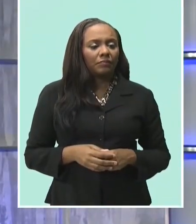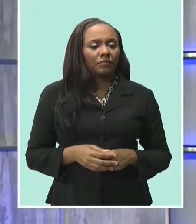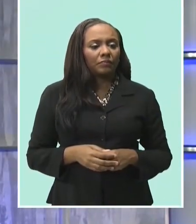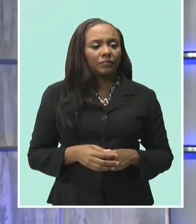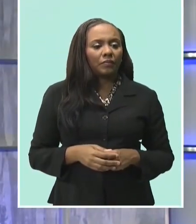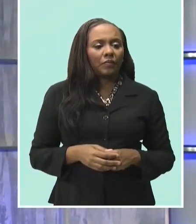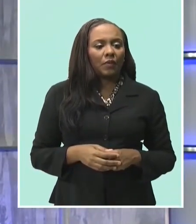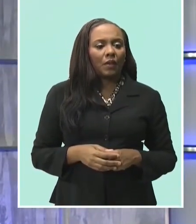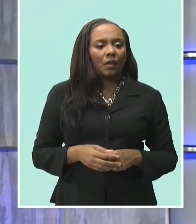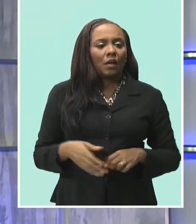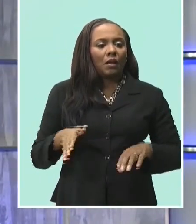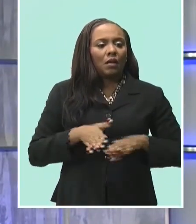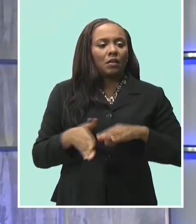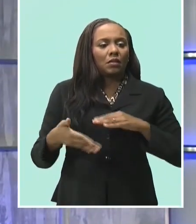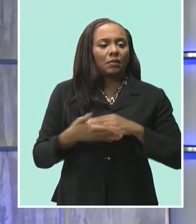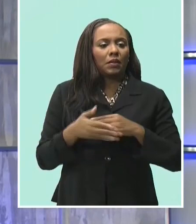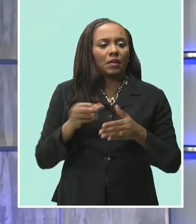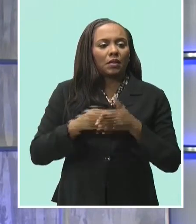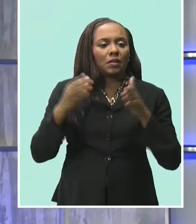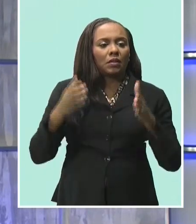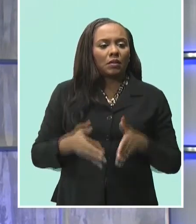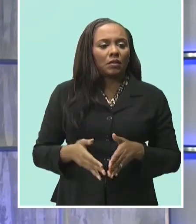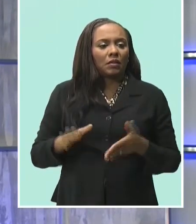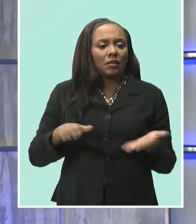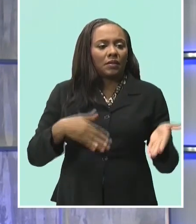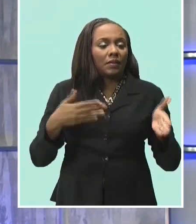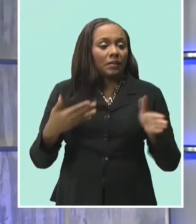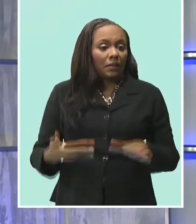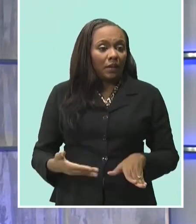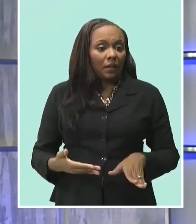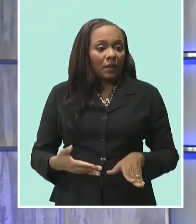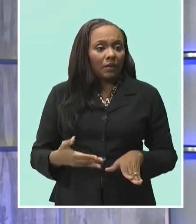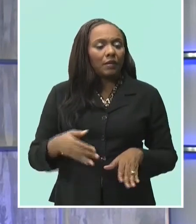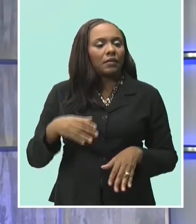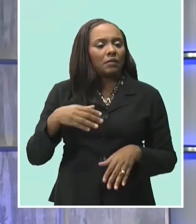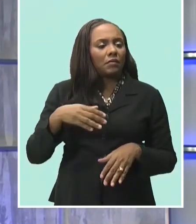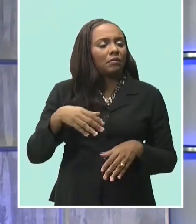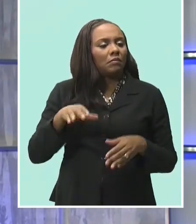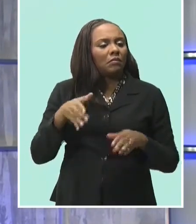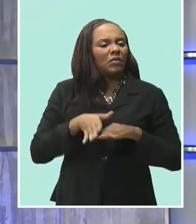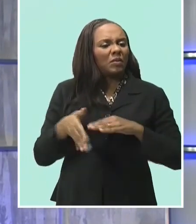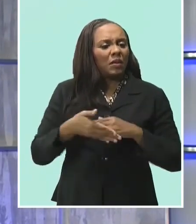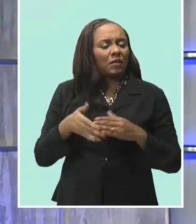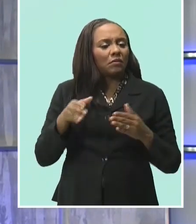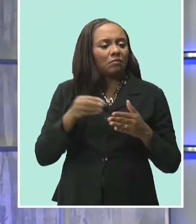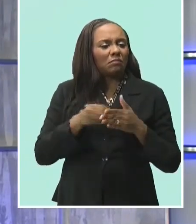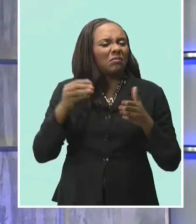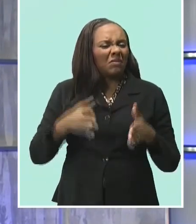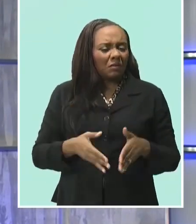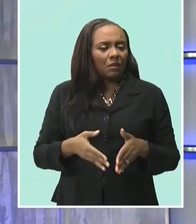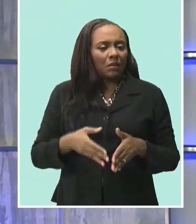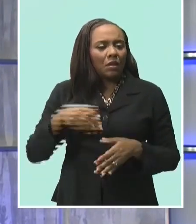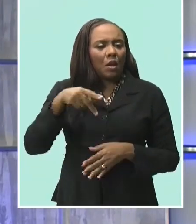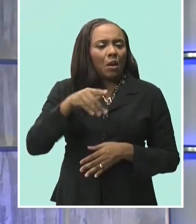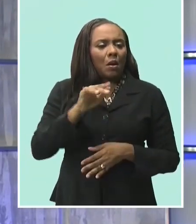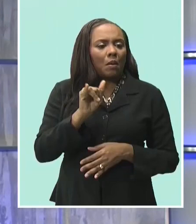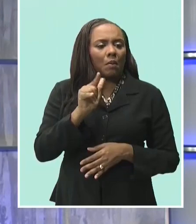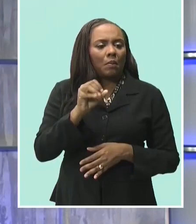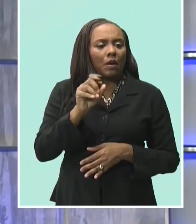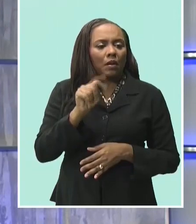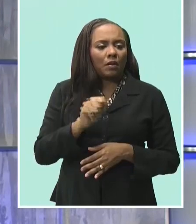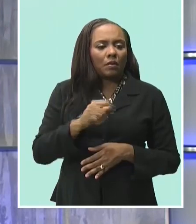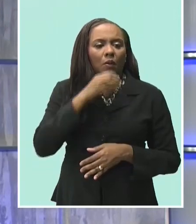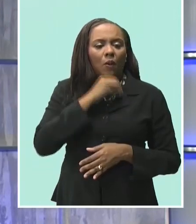The death of a Jamaican student pilot in Florida has been described as a major loss for young, aspiring aviators.